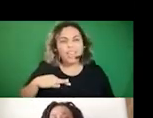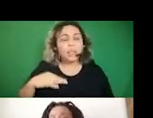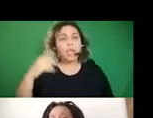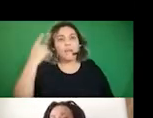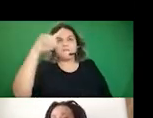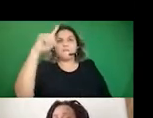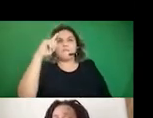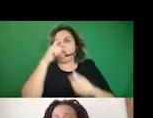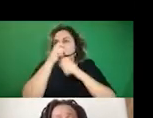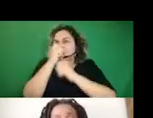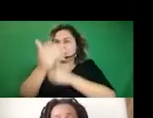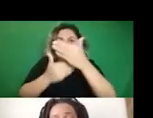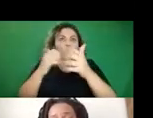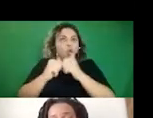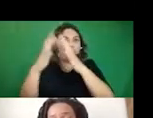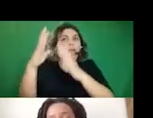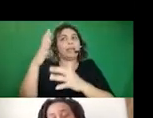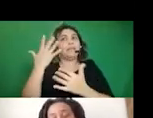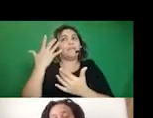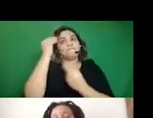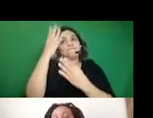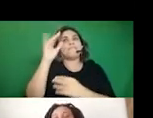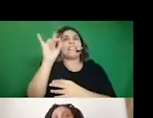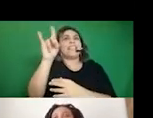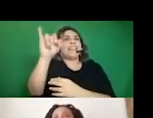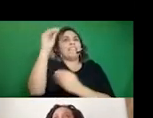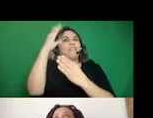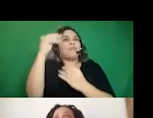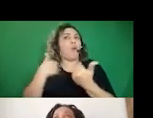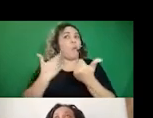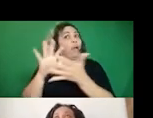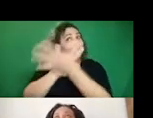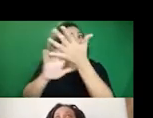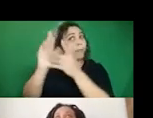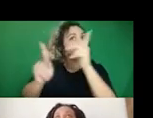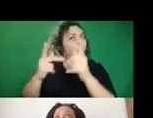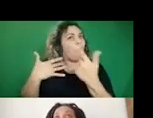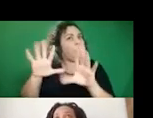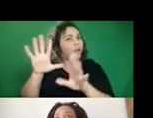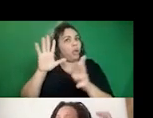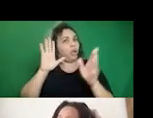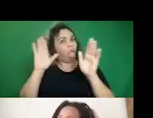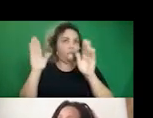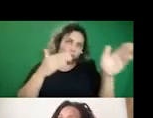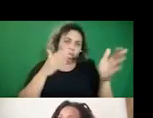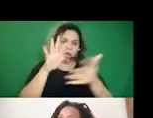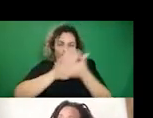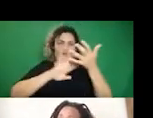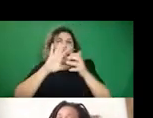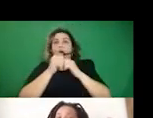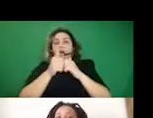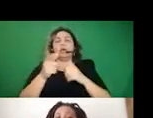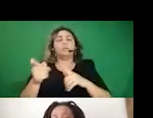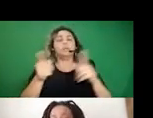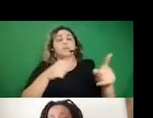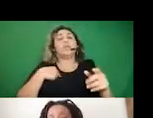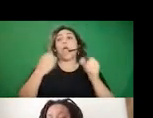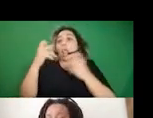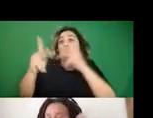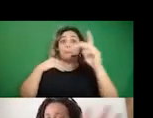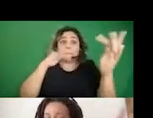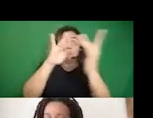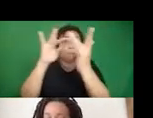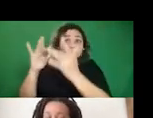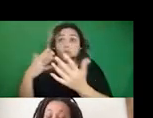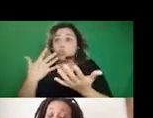interests came together to create the disinformation? I feel like, um, when we're talking to network members, a lot of the questions I